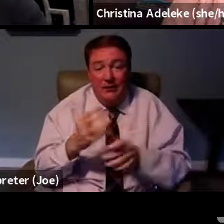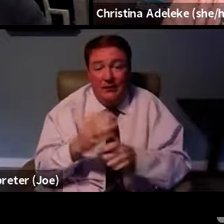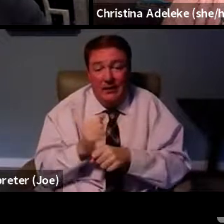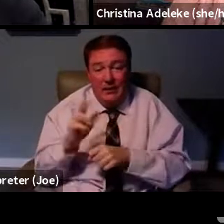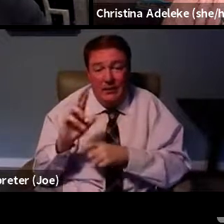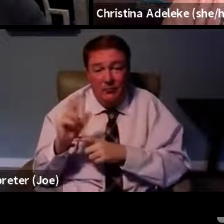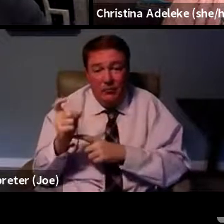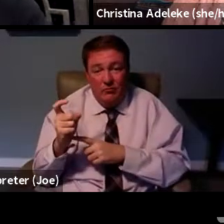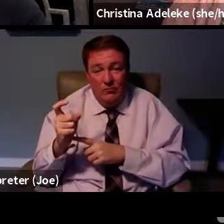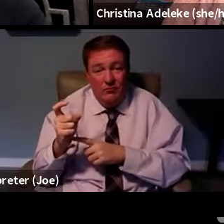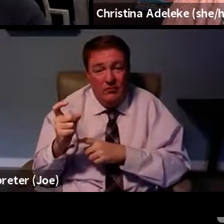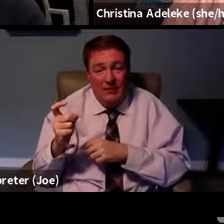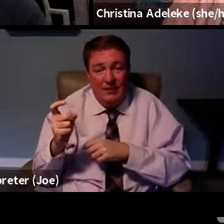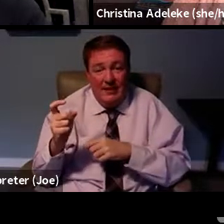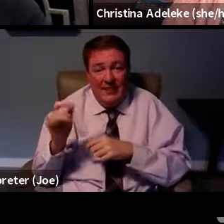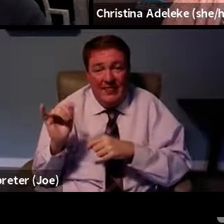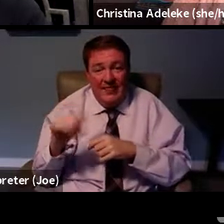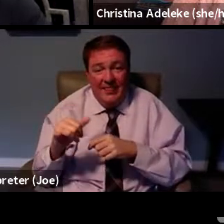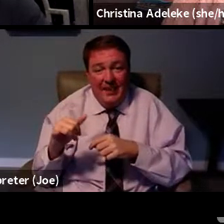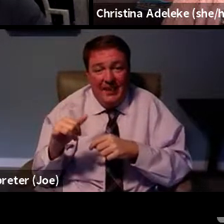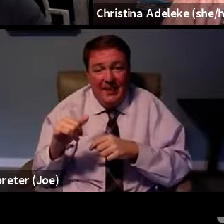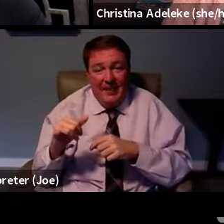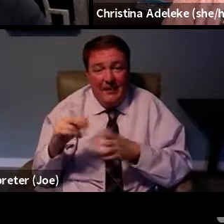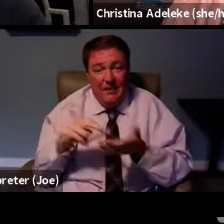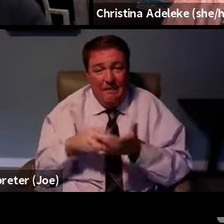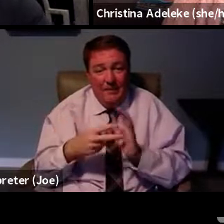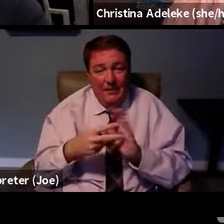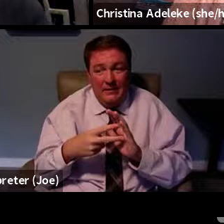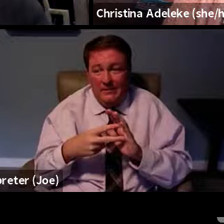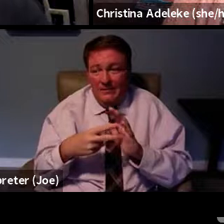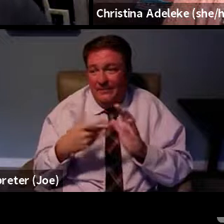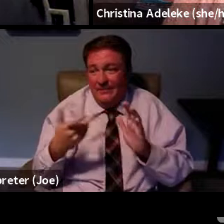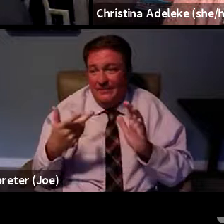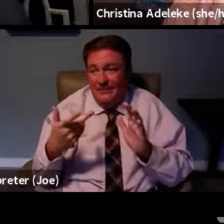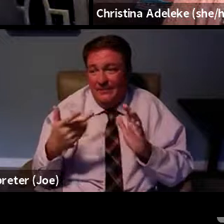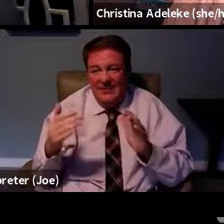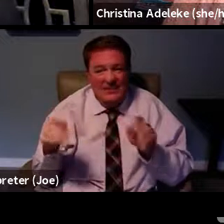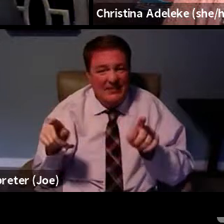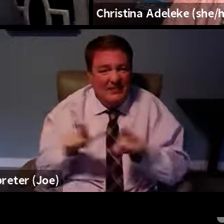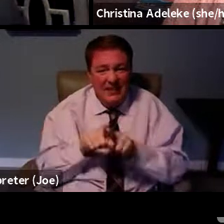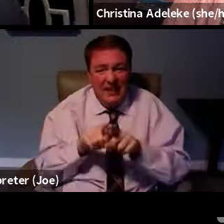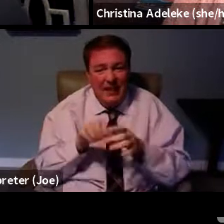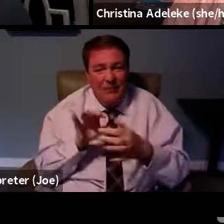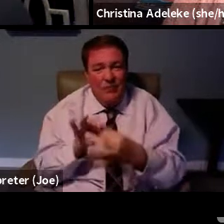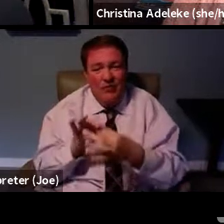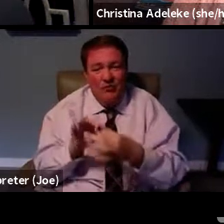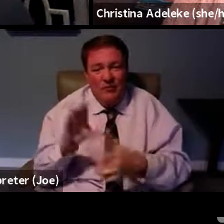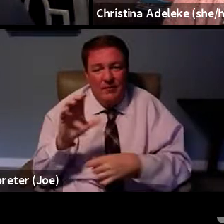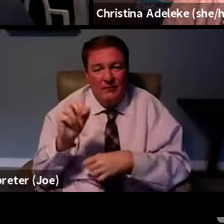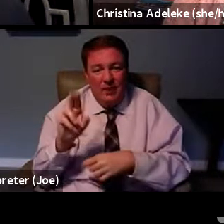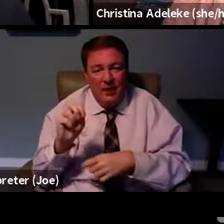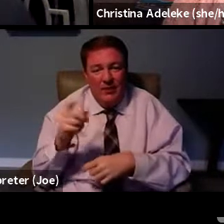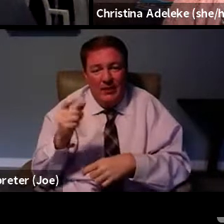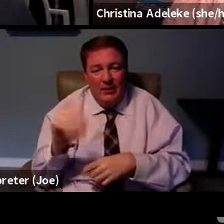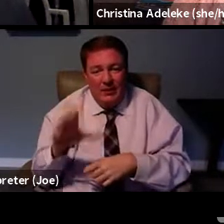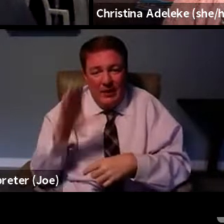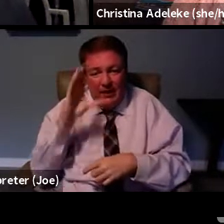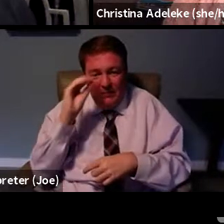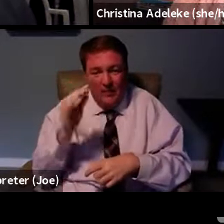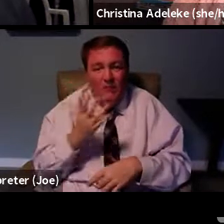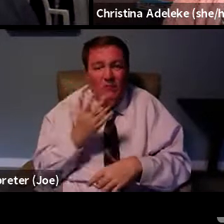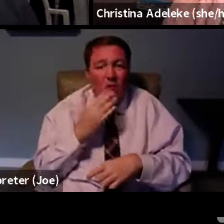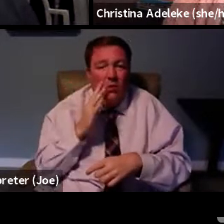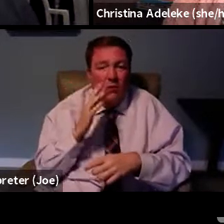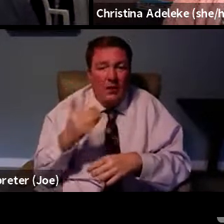is, you know, is translated to the same relationship of care that the gay men of color is going to have.